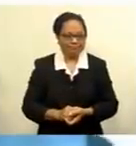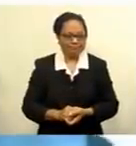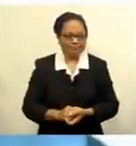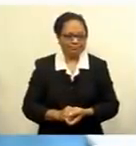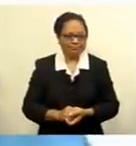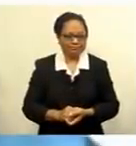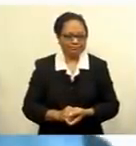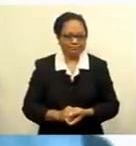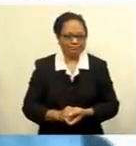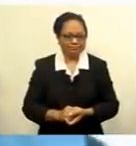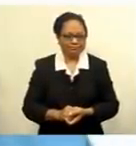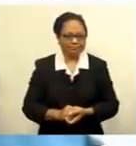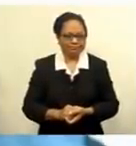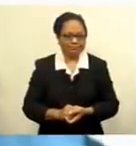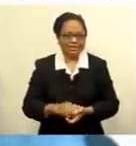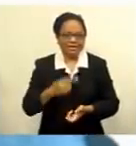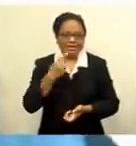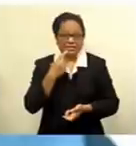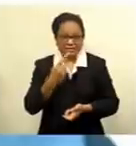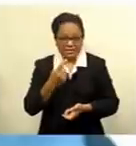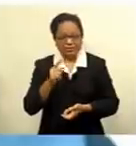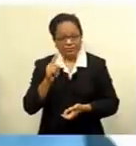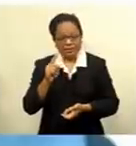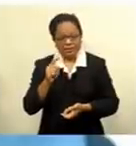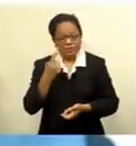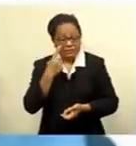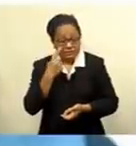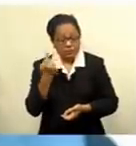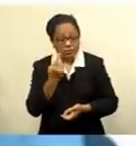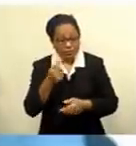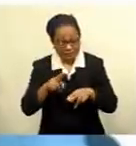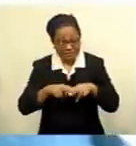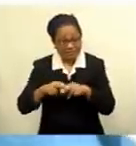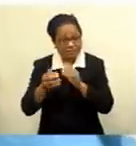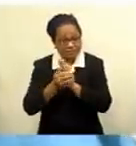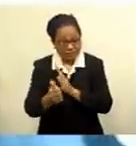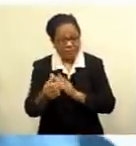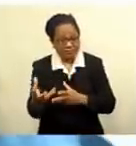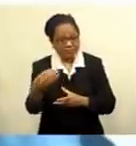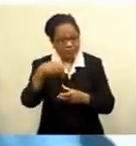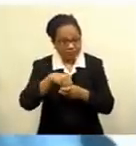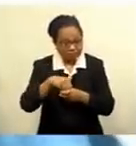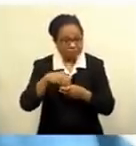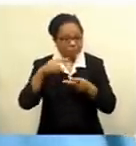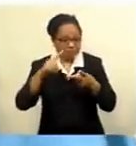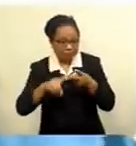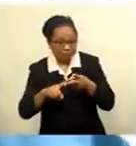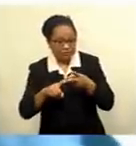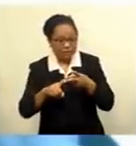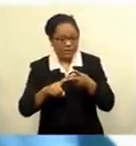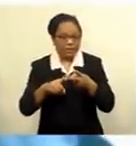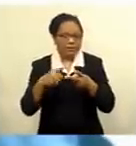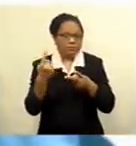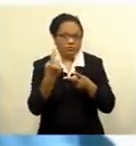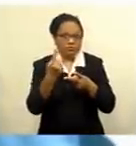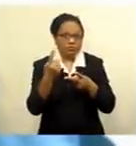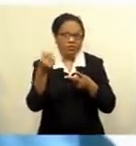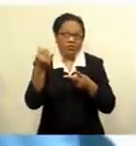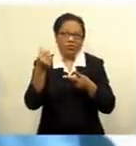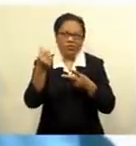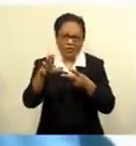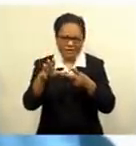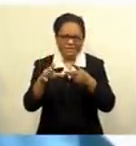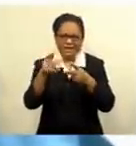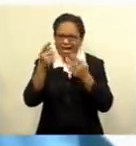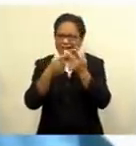have to prepare domestically and those who are in other competitions in the low regions of New South Wales